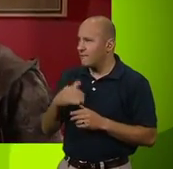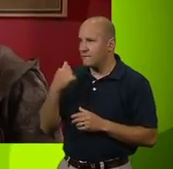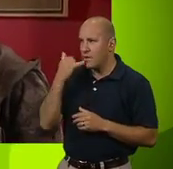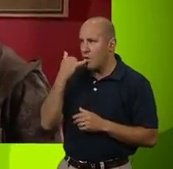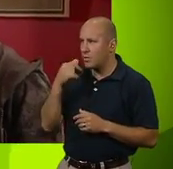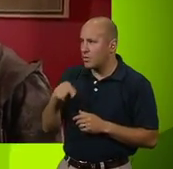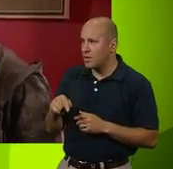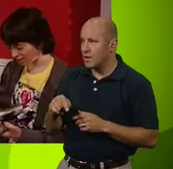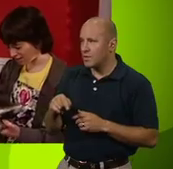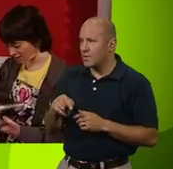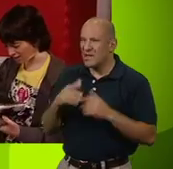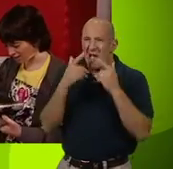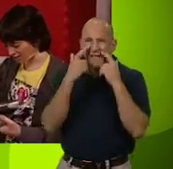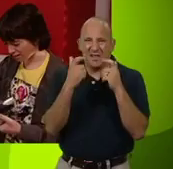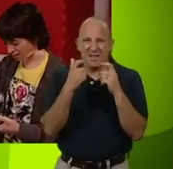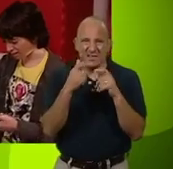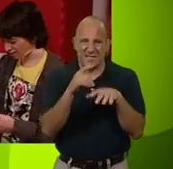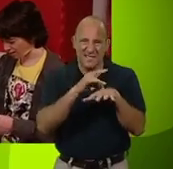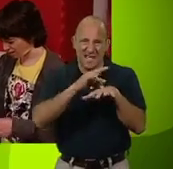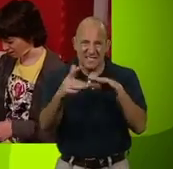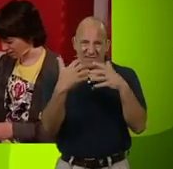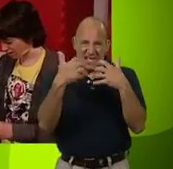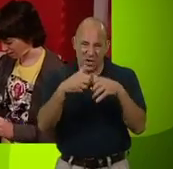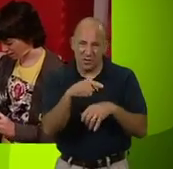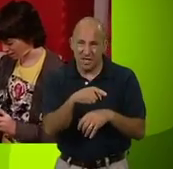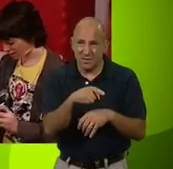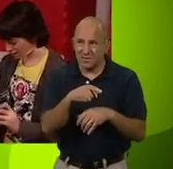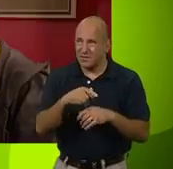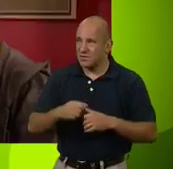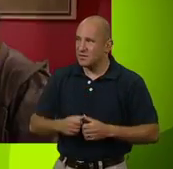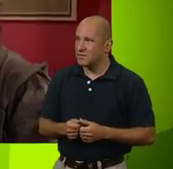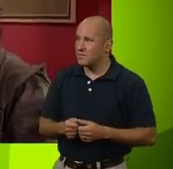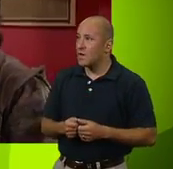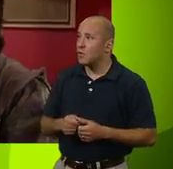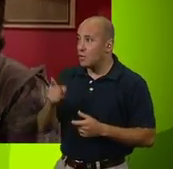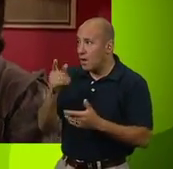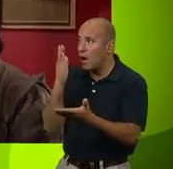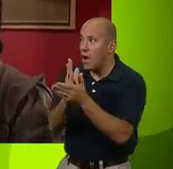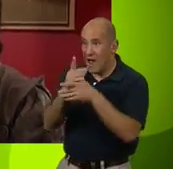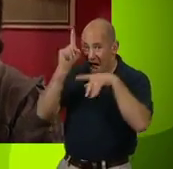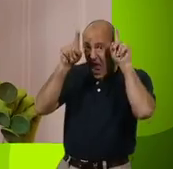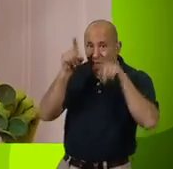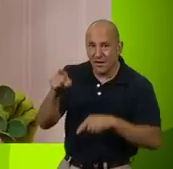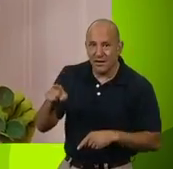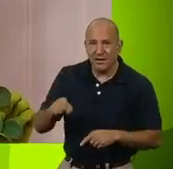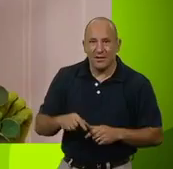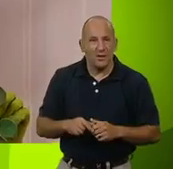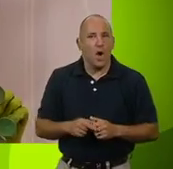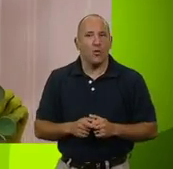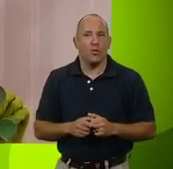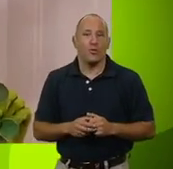a phone. Please be careful. It's a very sensitive piece of equipment. So you are an alien? No.